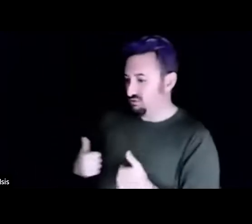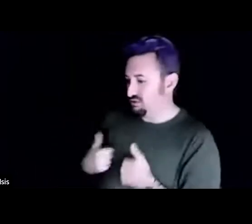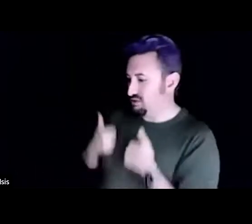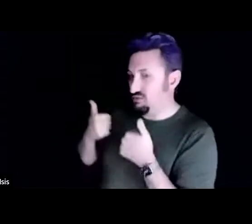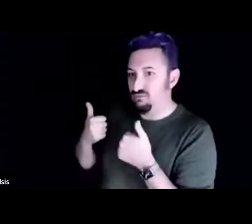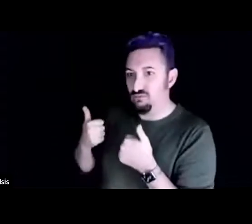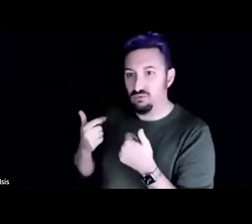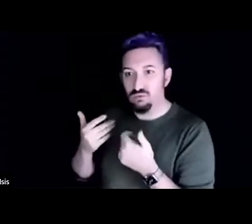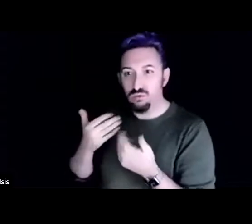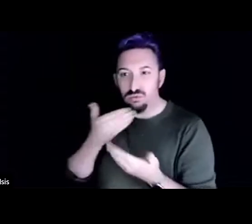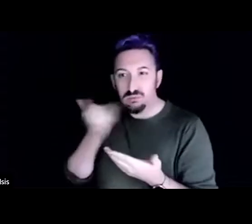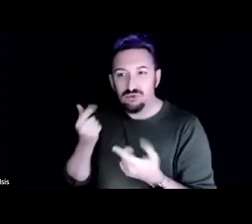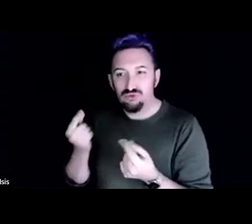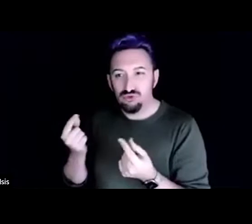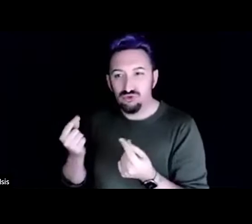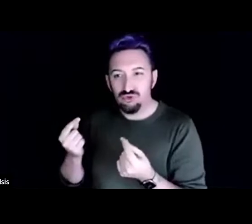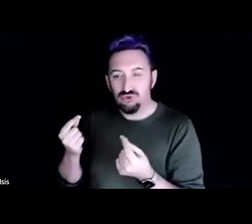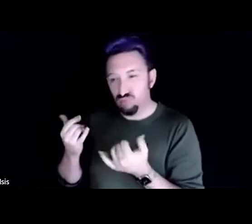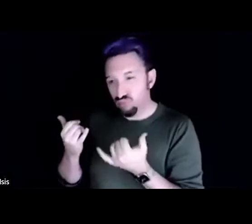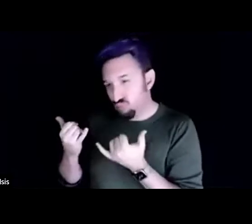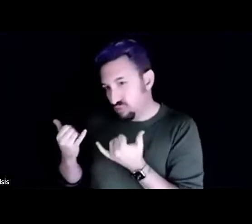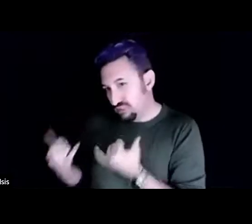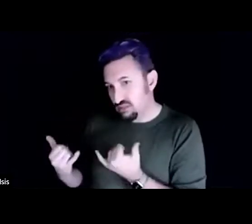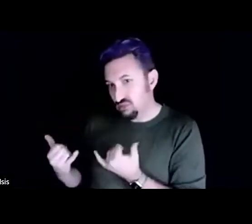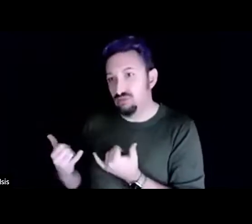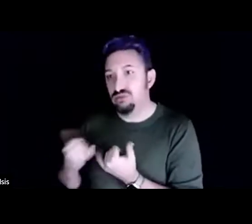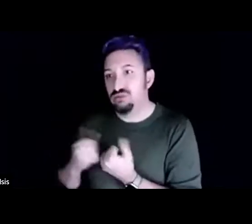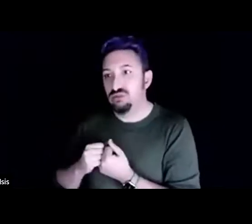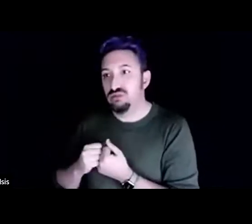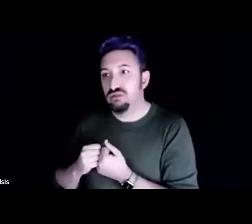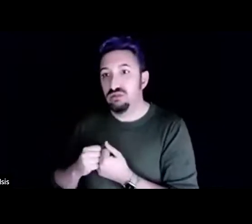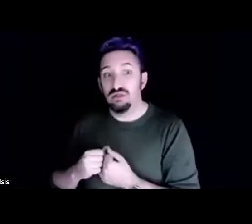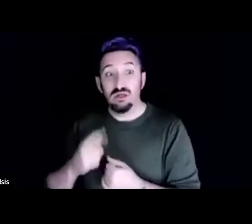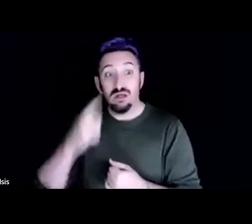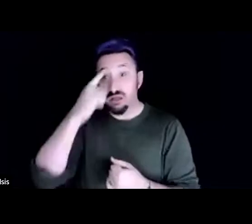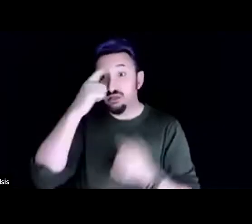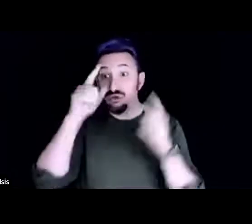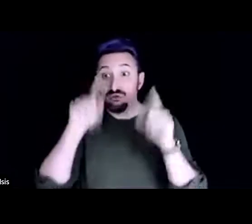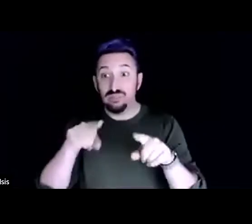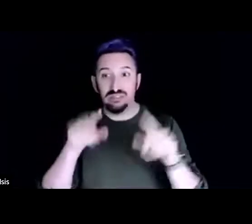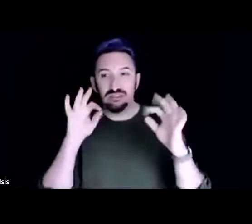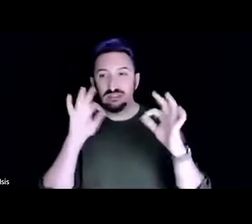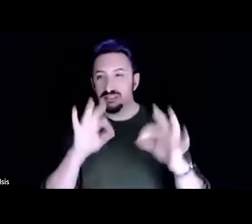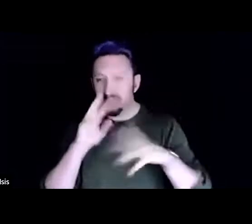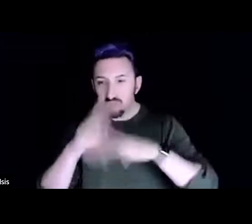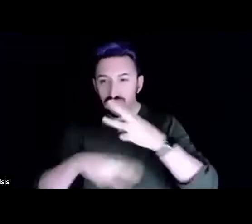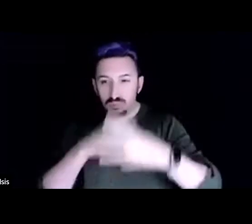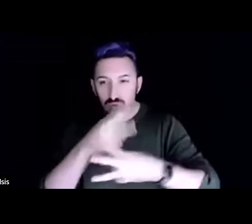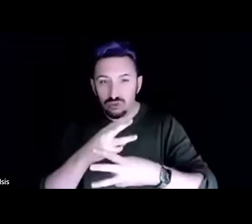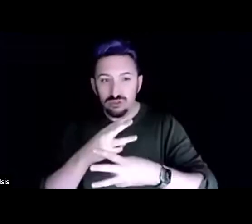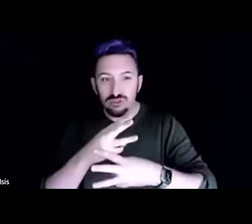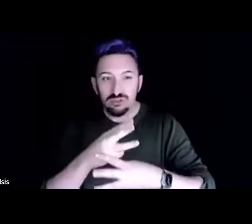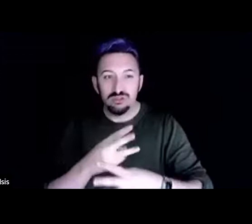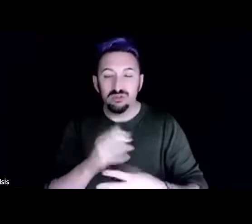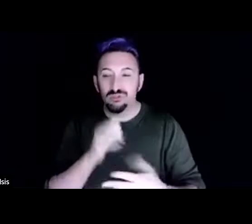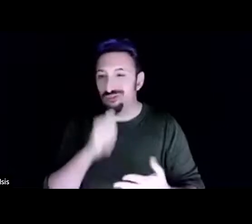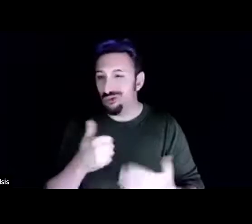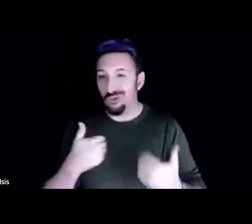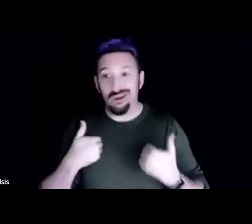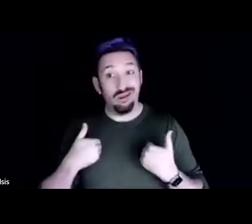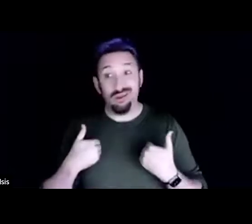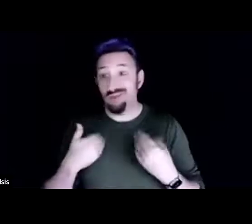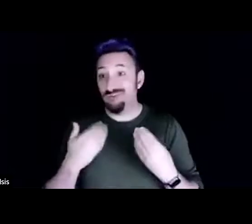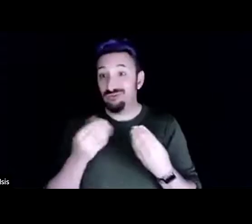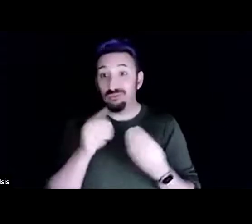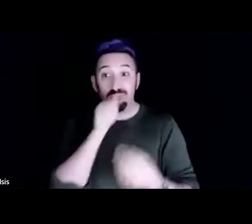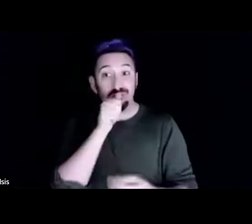in the moment and i would say yeah and in the ideal world we don't have private property in the world